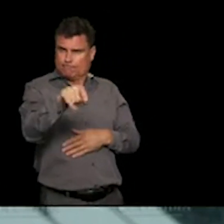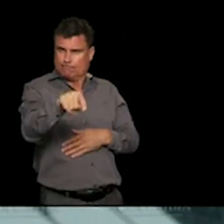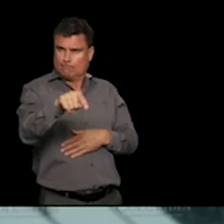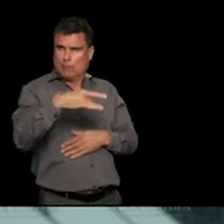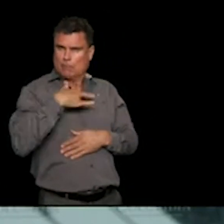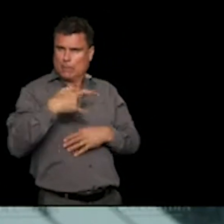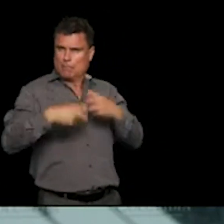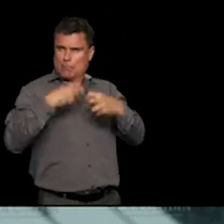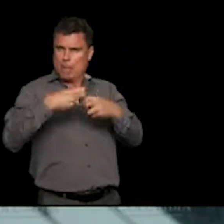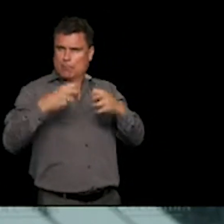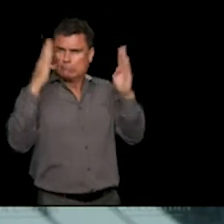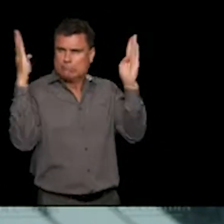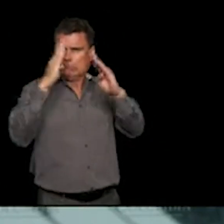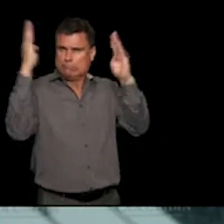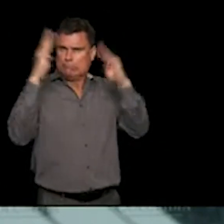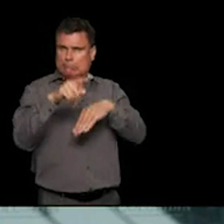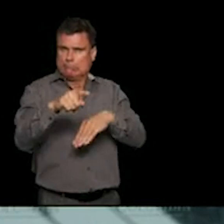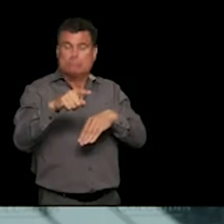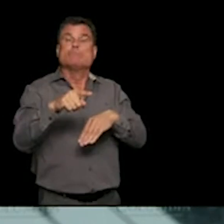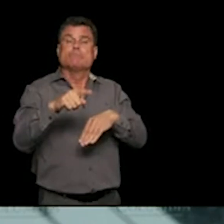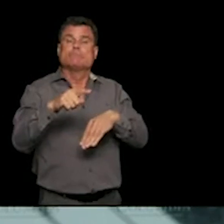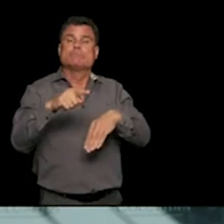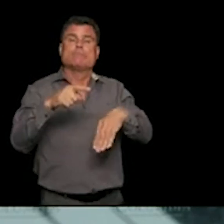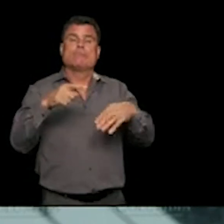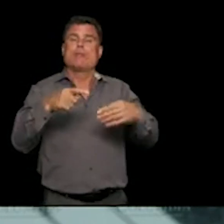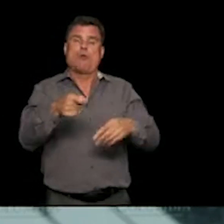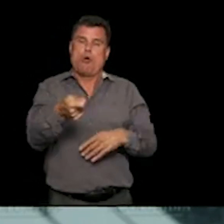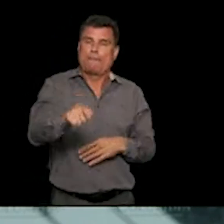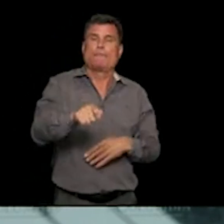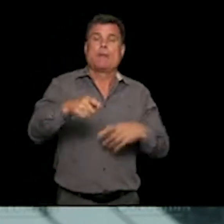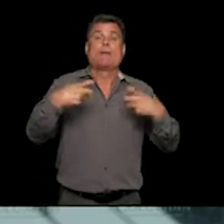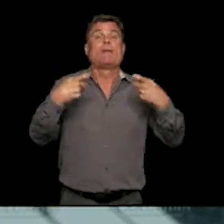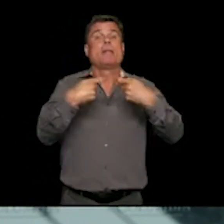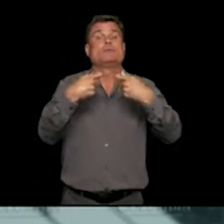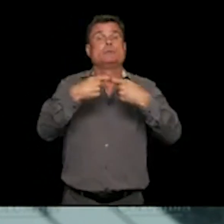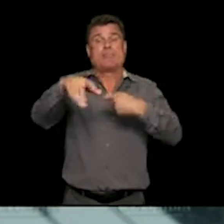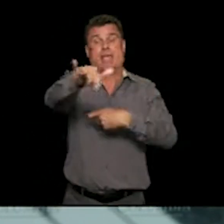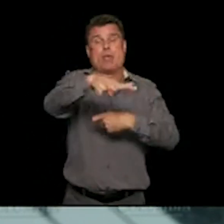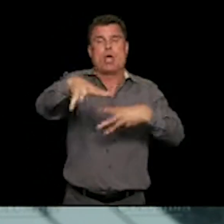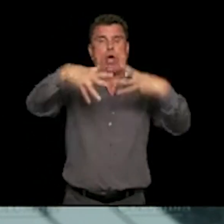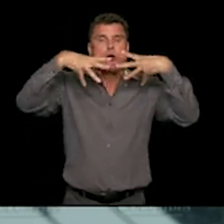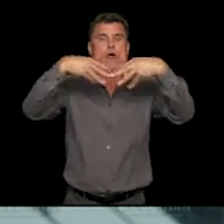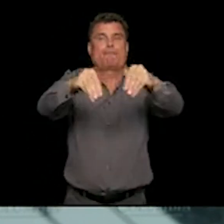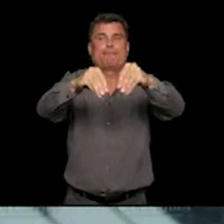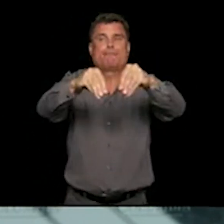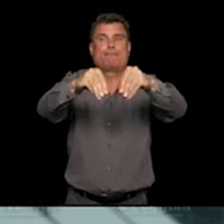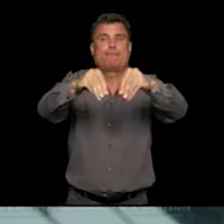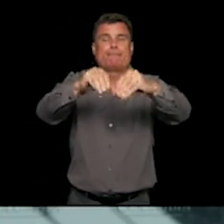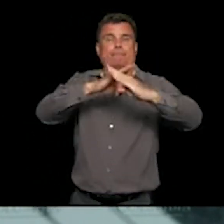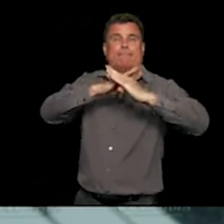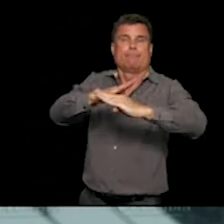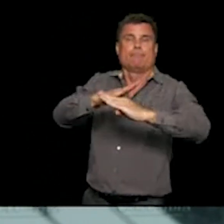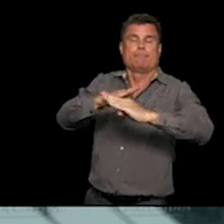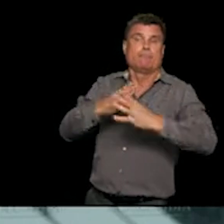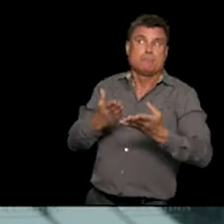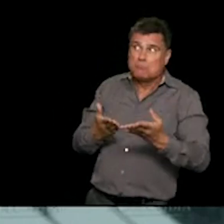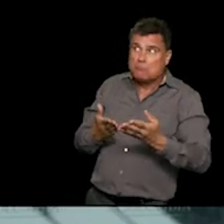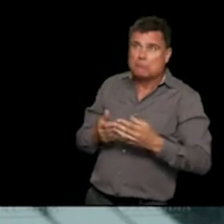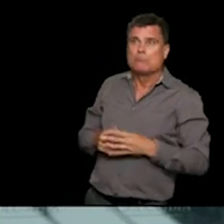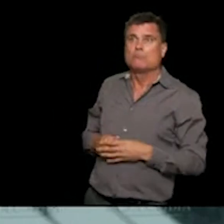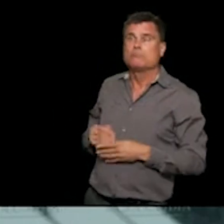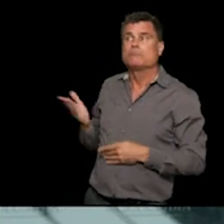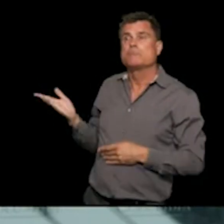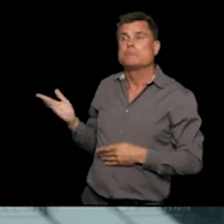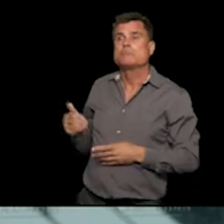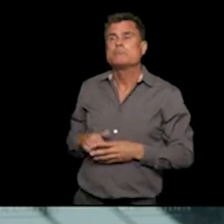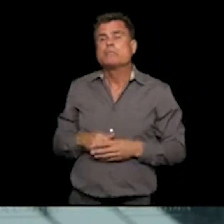but what I would say right now is we're dealing with a small minority of people and we believe that these measures will